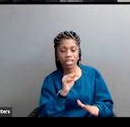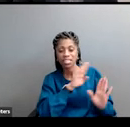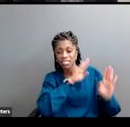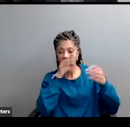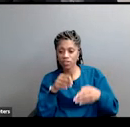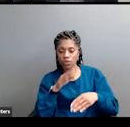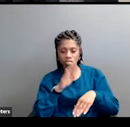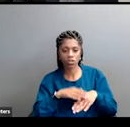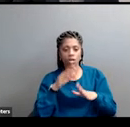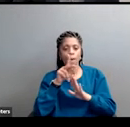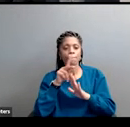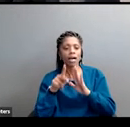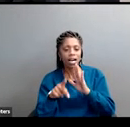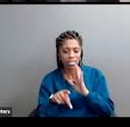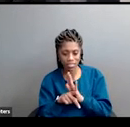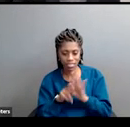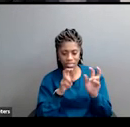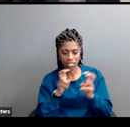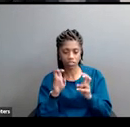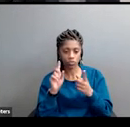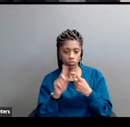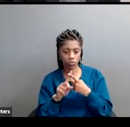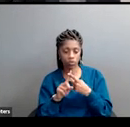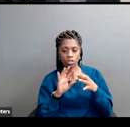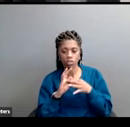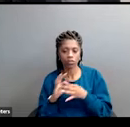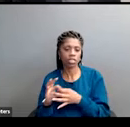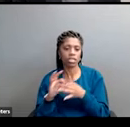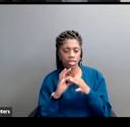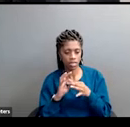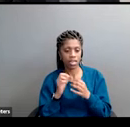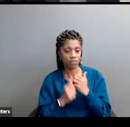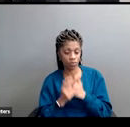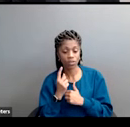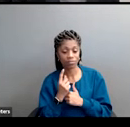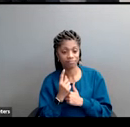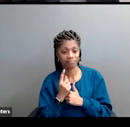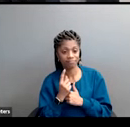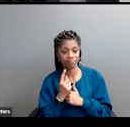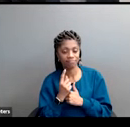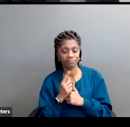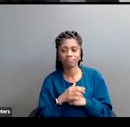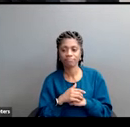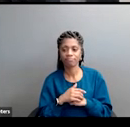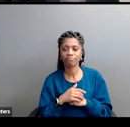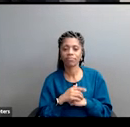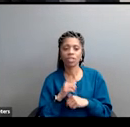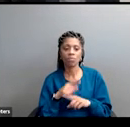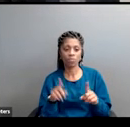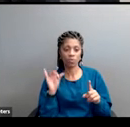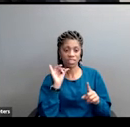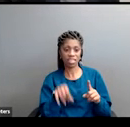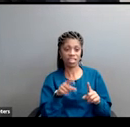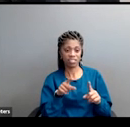that unite everybody. Sounds plausible. But what J.D. Vance is telling you with this tweet is